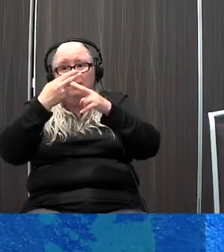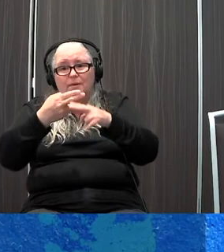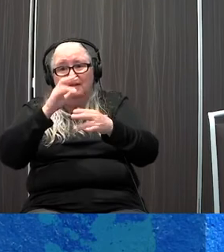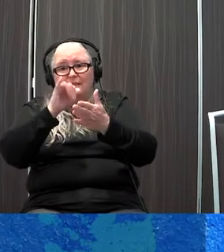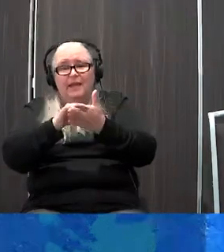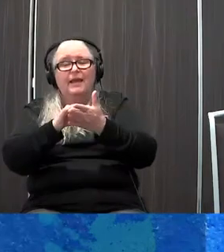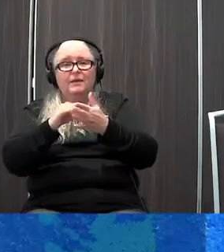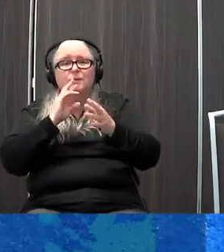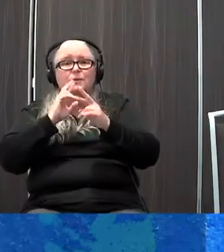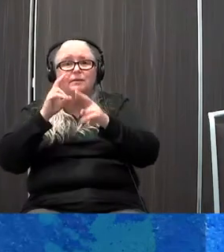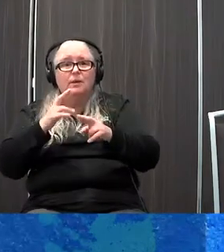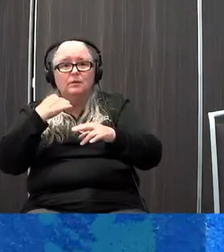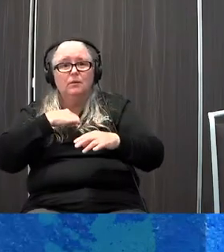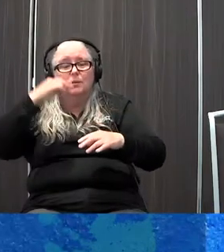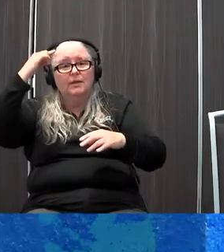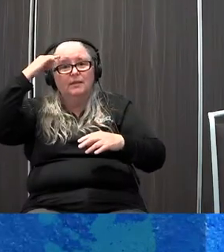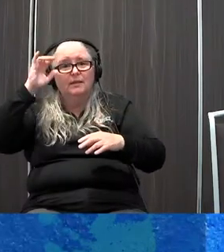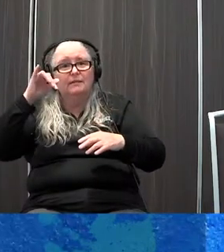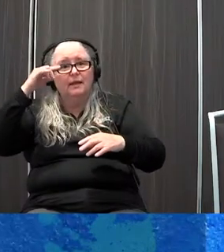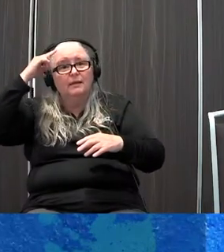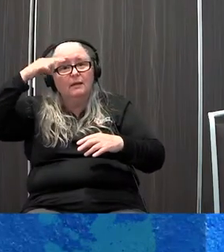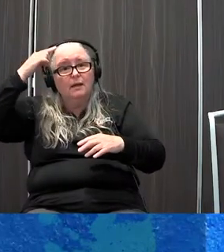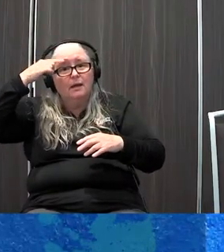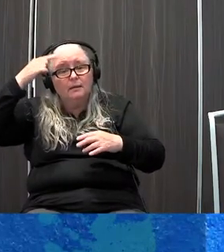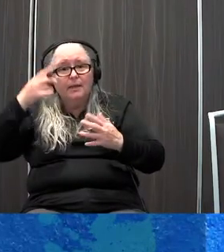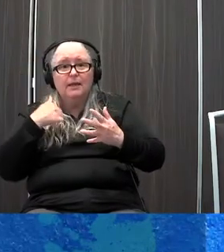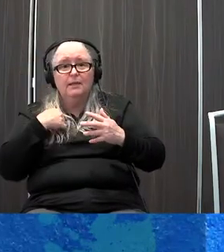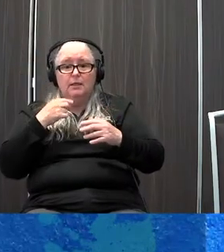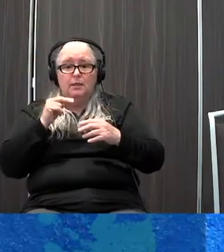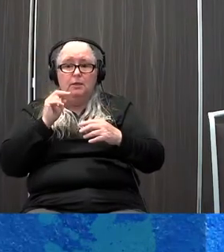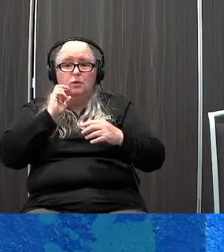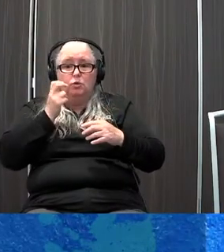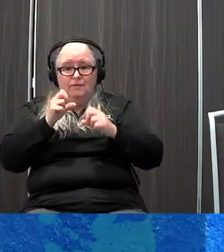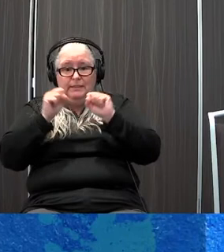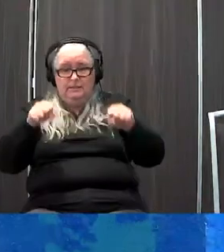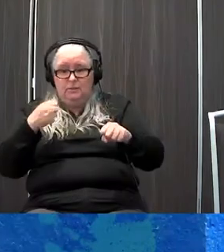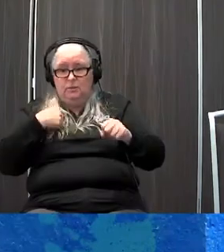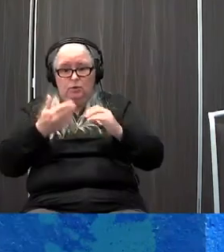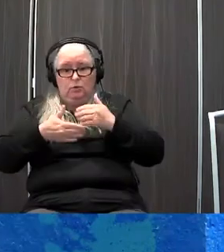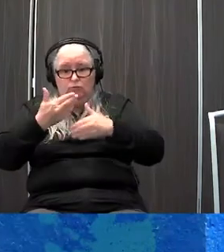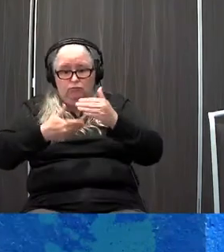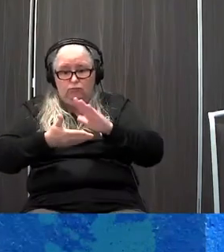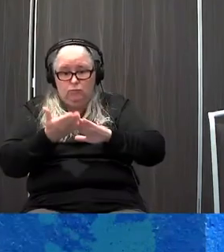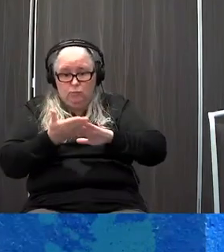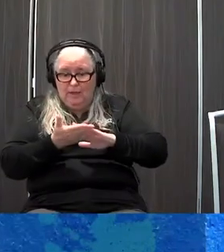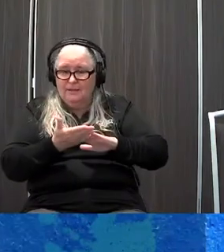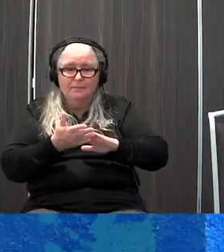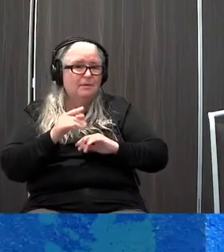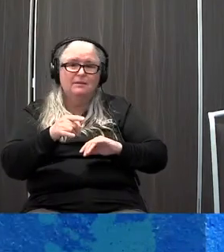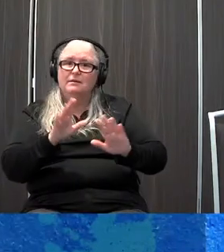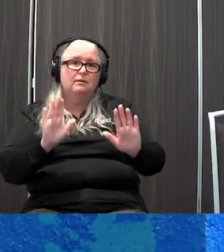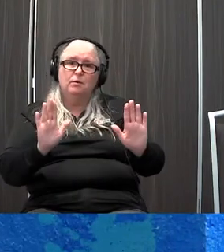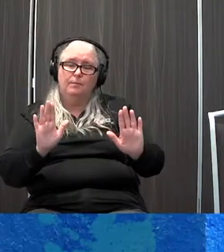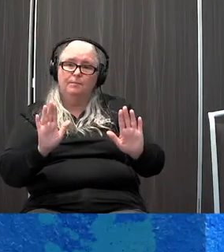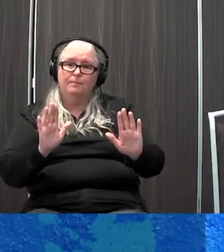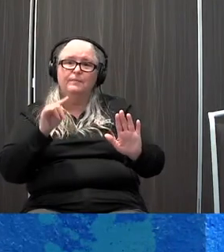think was that kind of our autonomic nervous system just kind of did what it did, and we just had to let it do what it did. The answer to that is no. So, again,